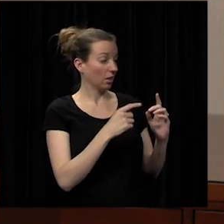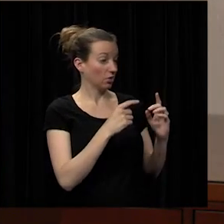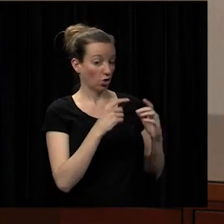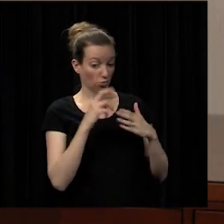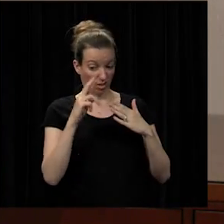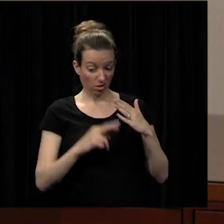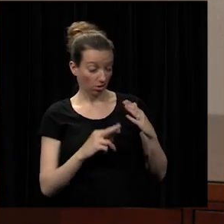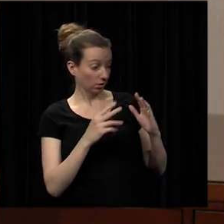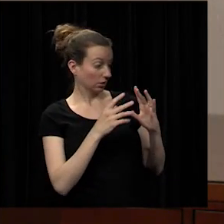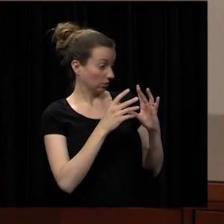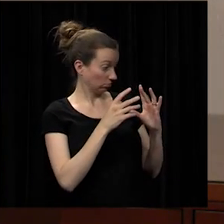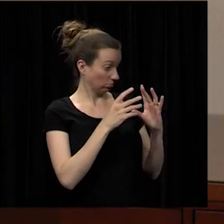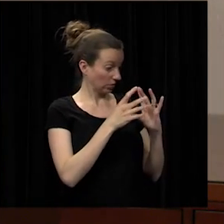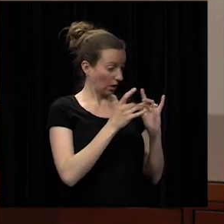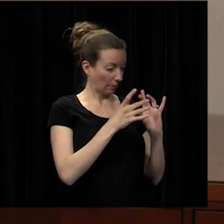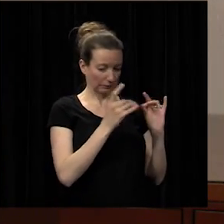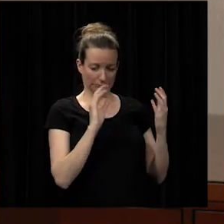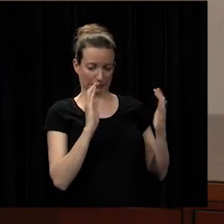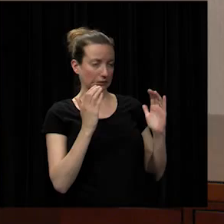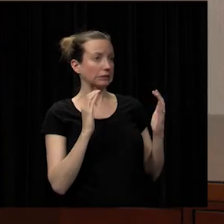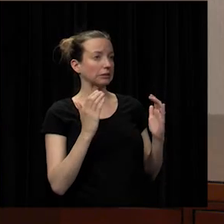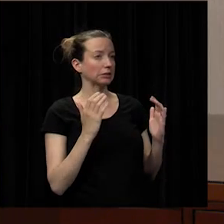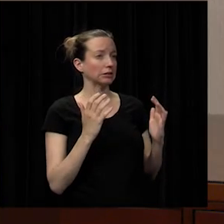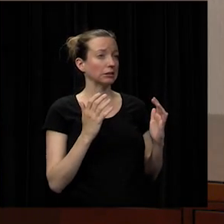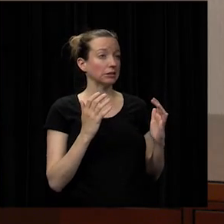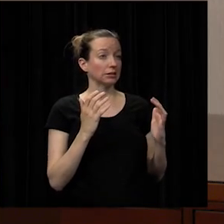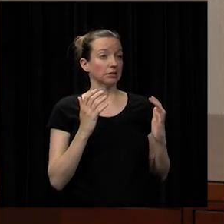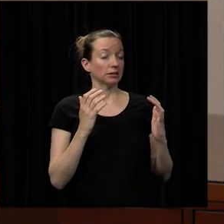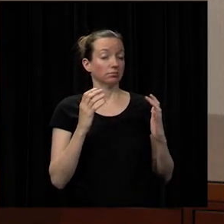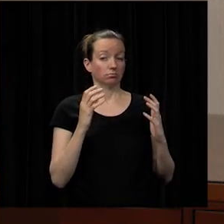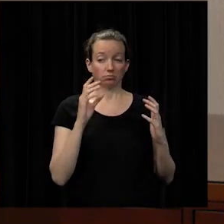very good any other questions or thoughts